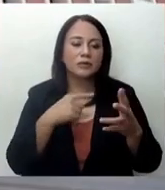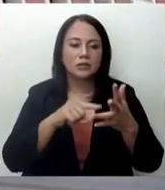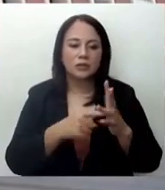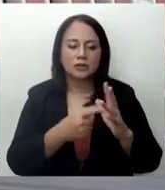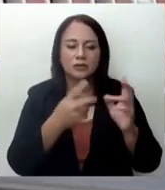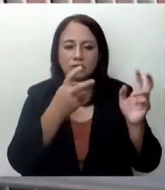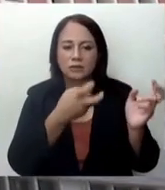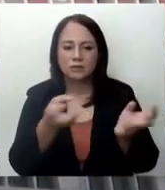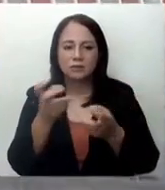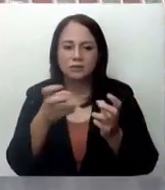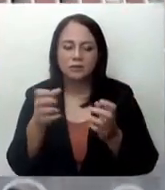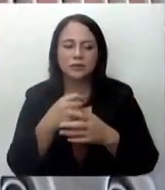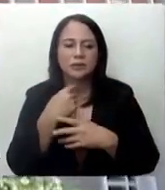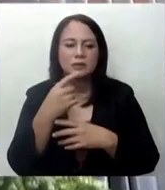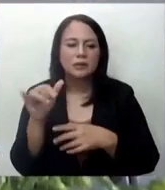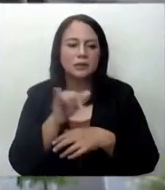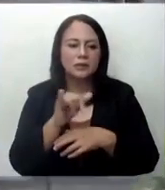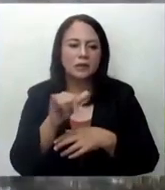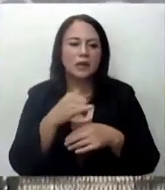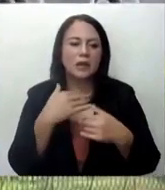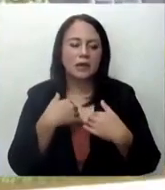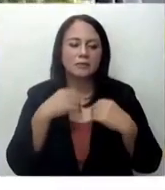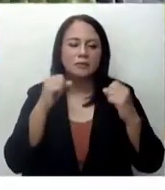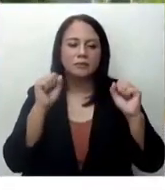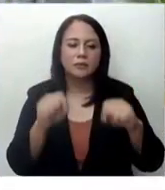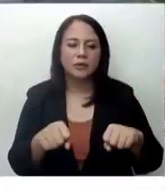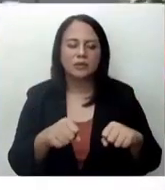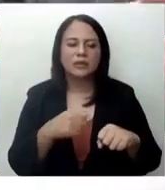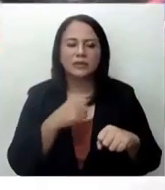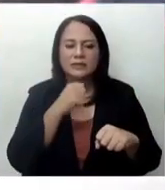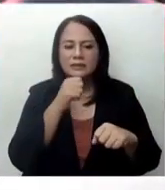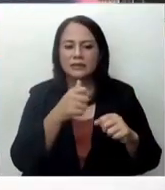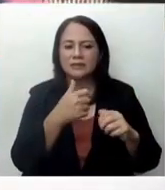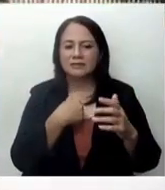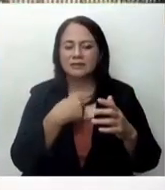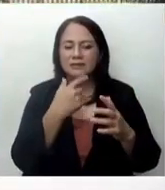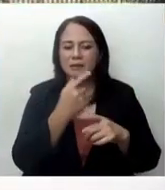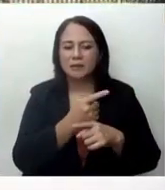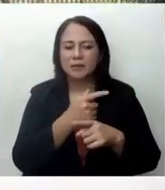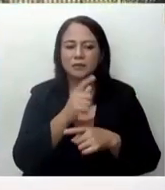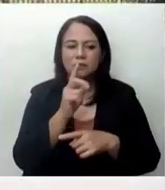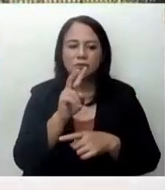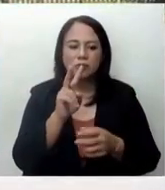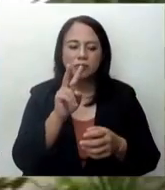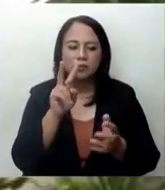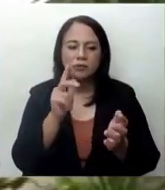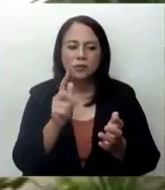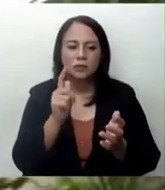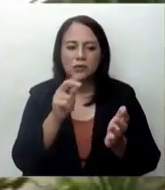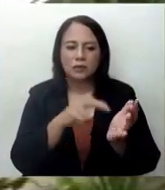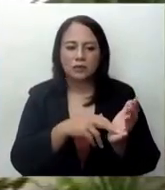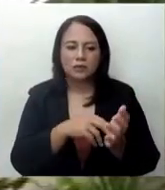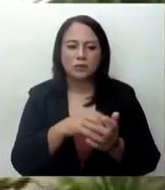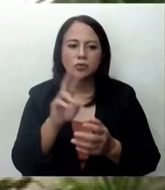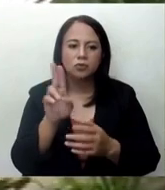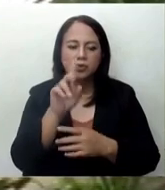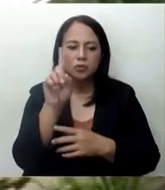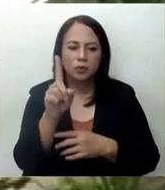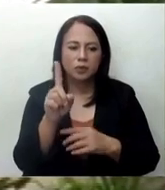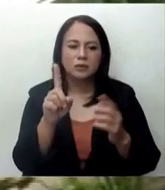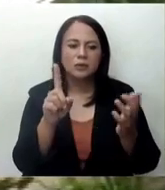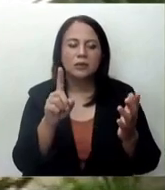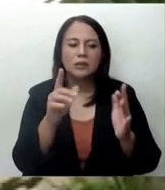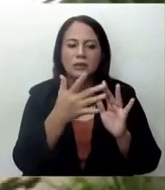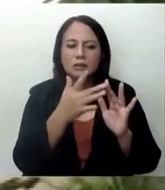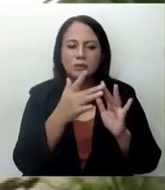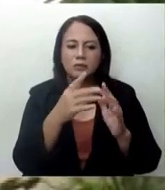Petitioners also raised the possibility of fraud since 20,300 modems used just one IP or Internet protocol